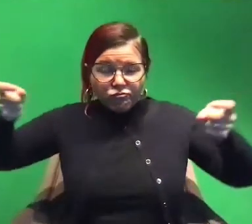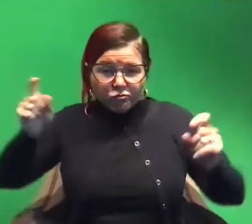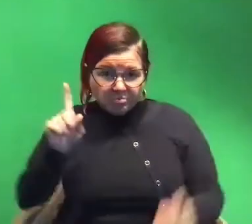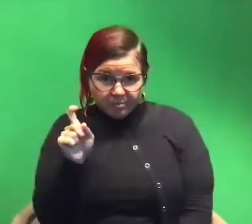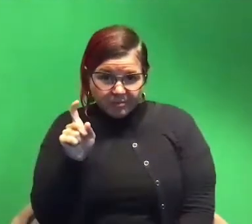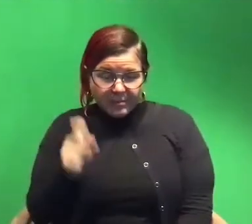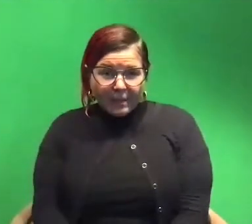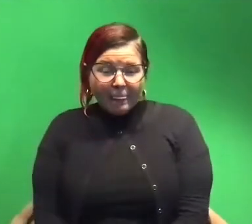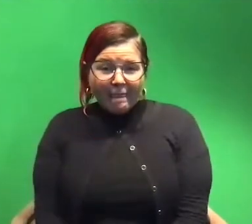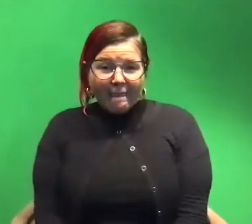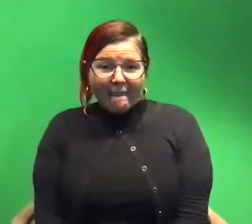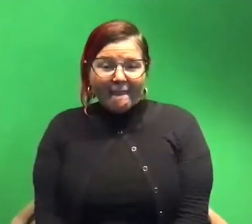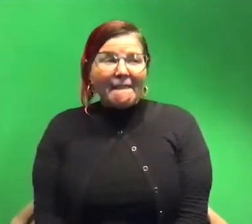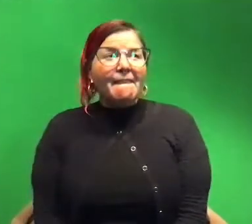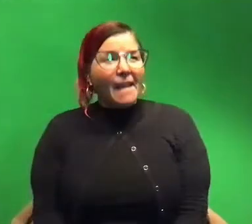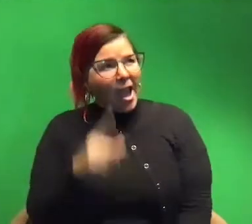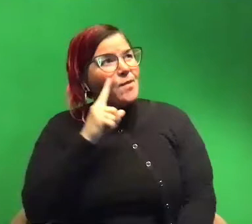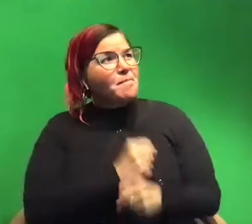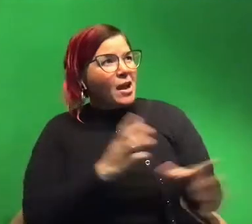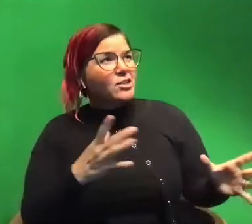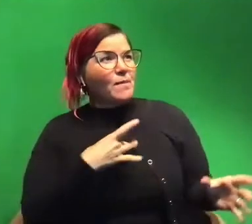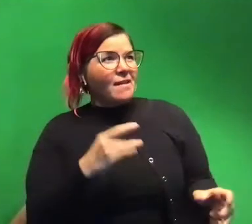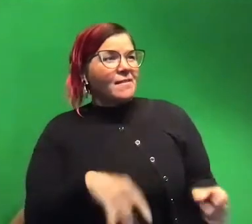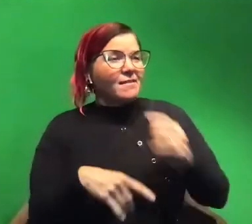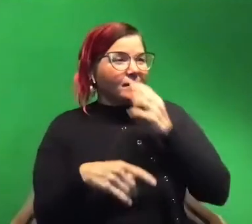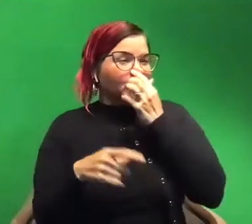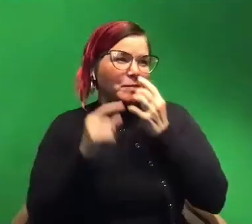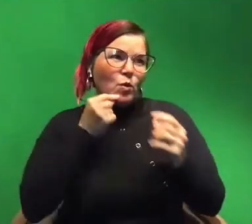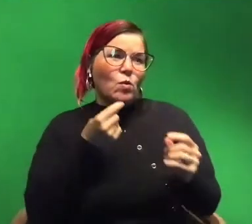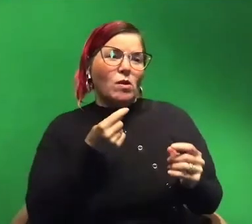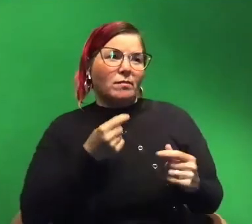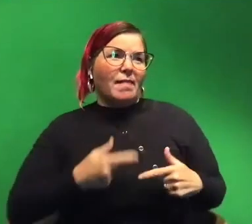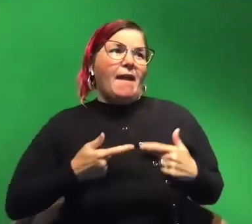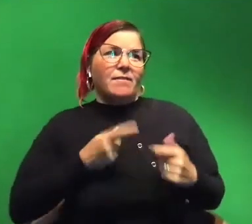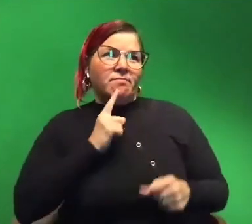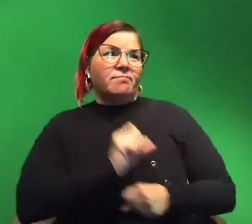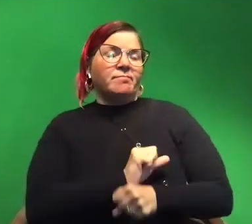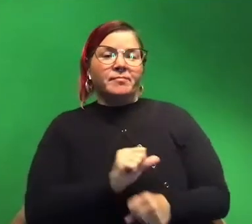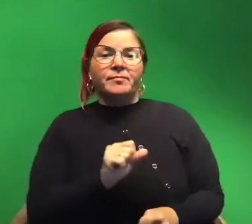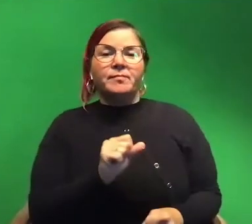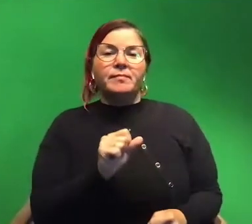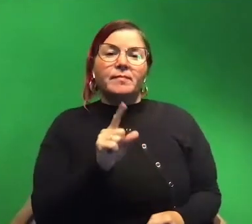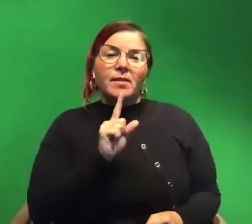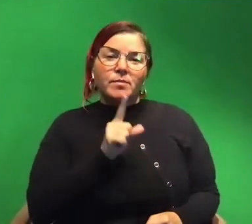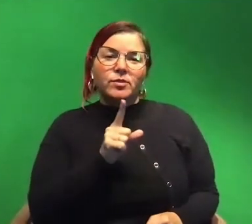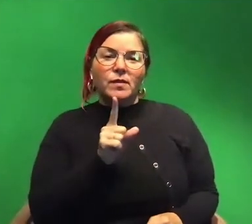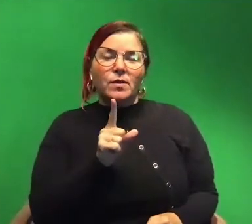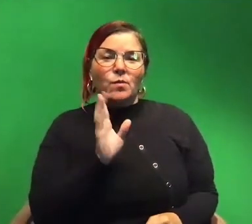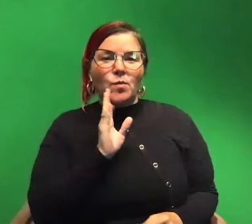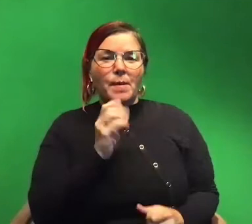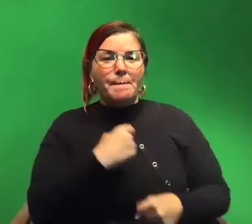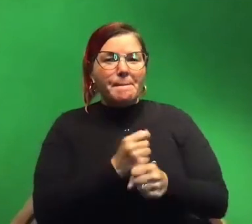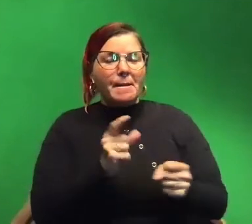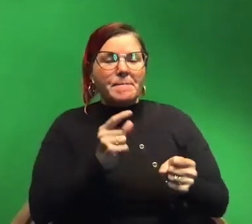Um I'd like to imagine it at least it would be a cool reality and I bet you they would like make people wear